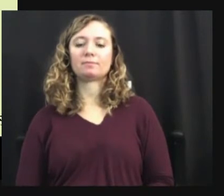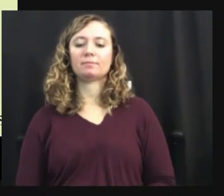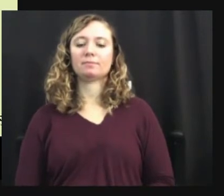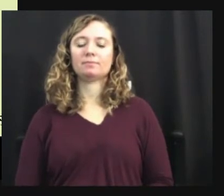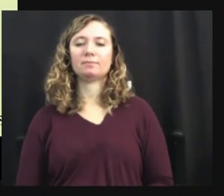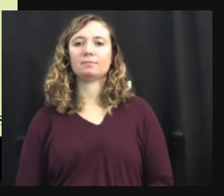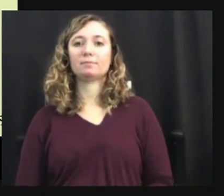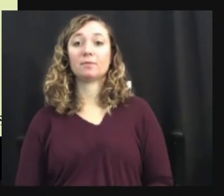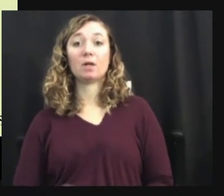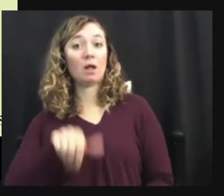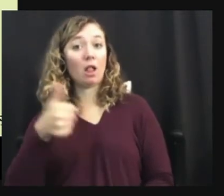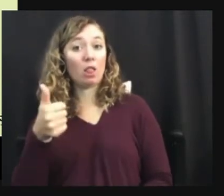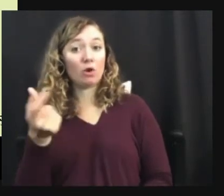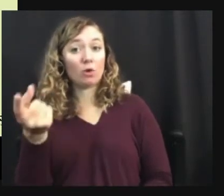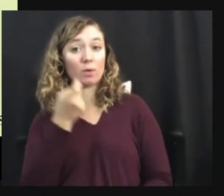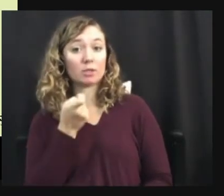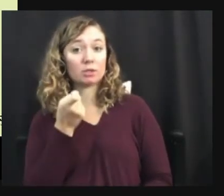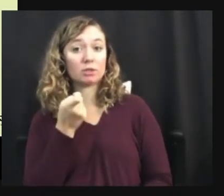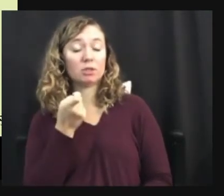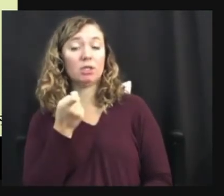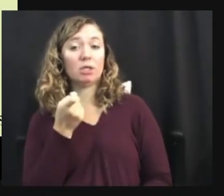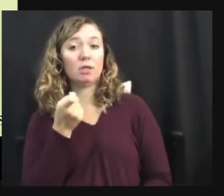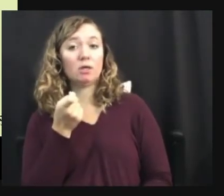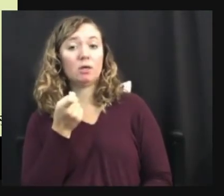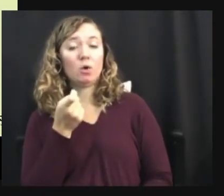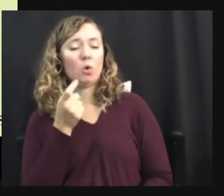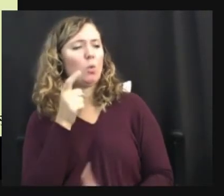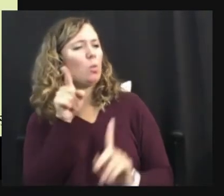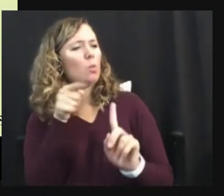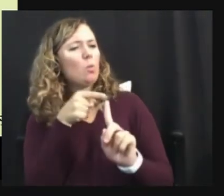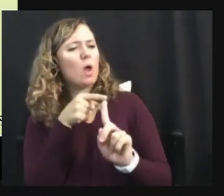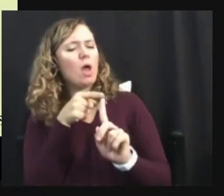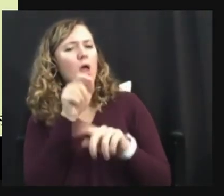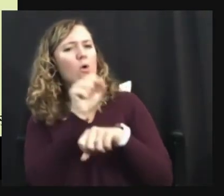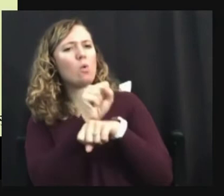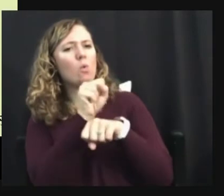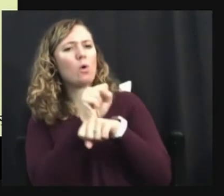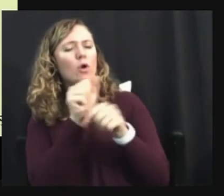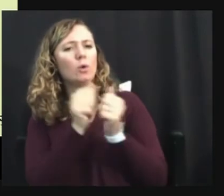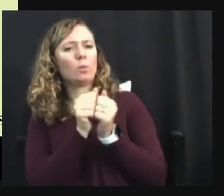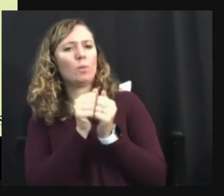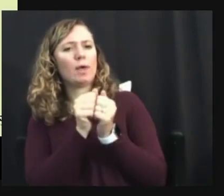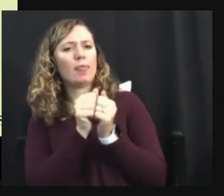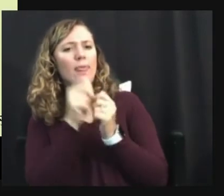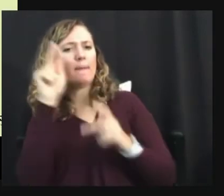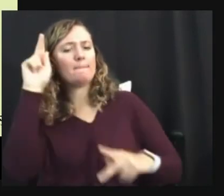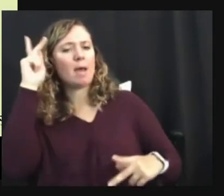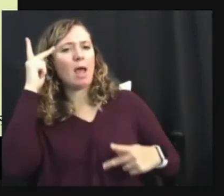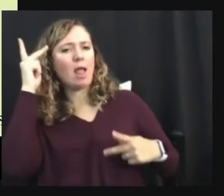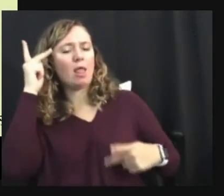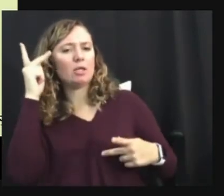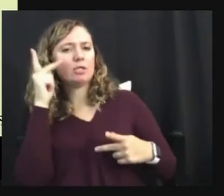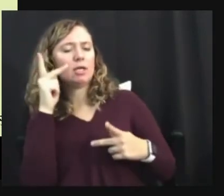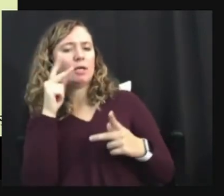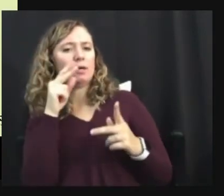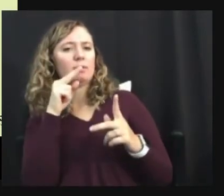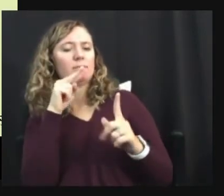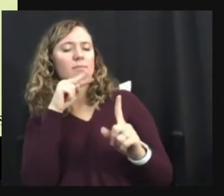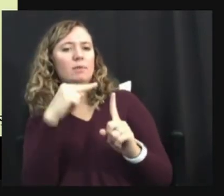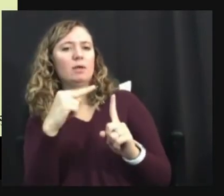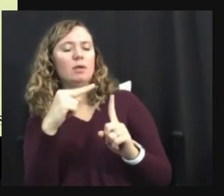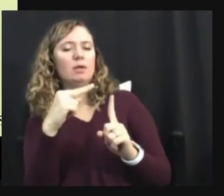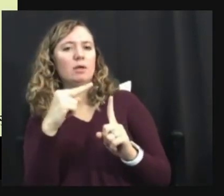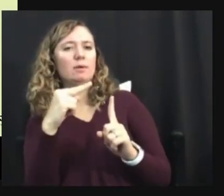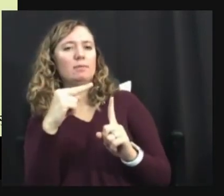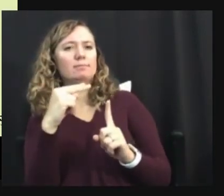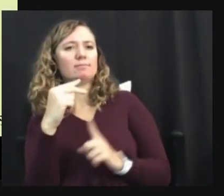Okay. Another question from the chat. Um, when does working with the pathology paradigm makes sense for helping autistic people?